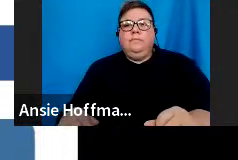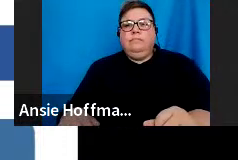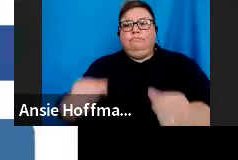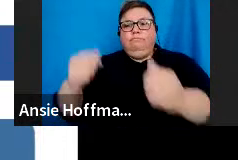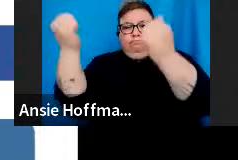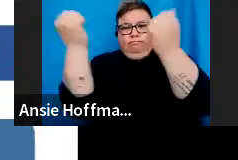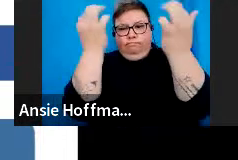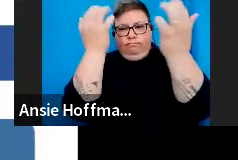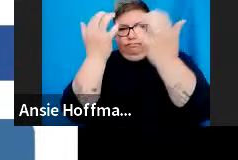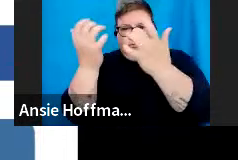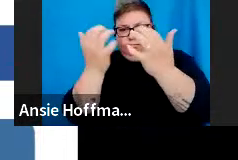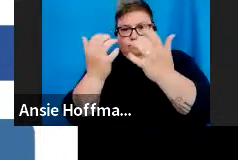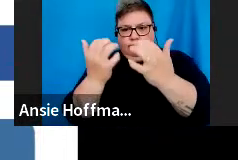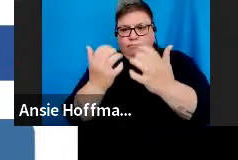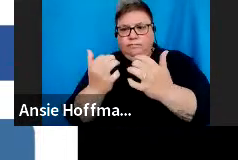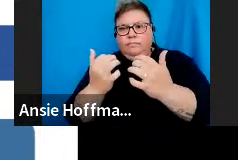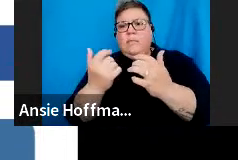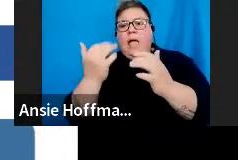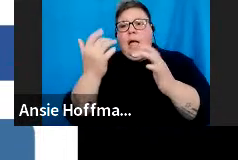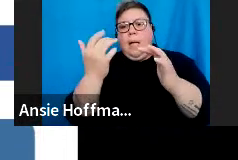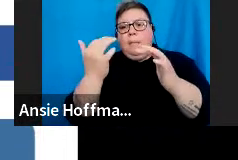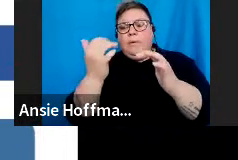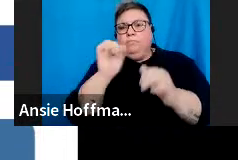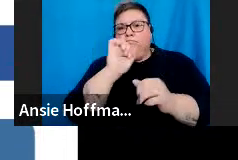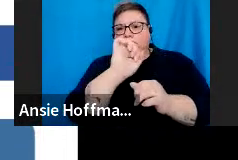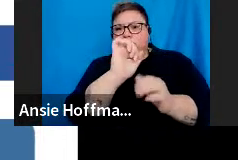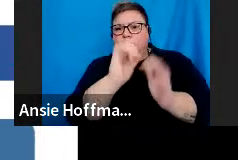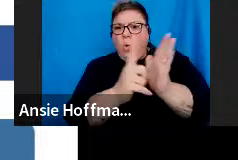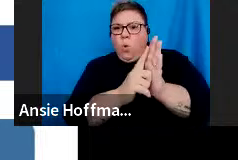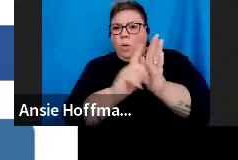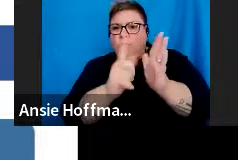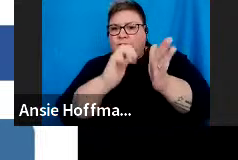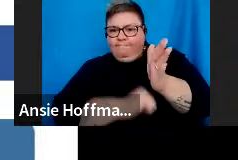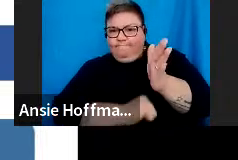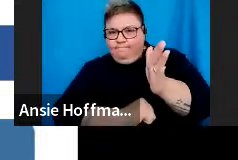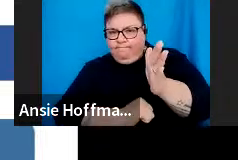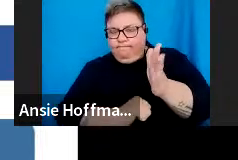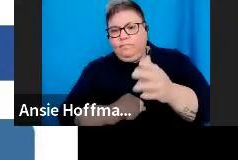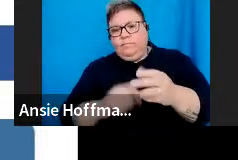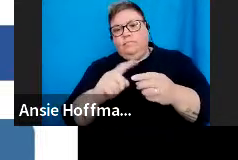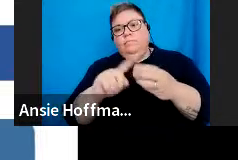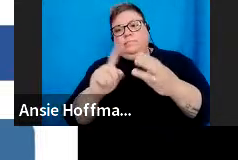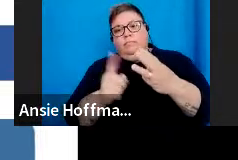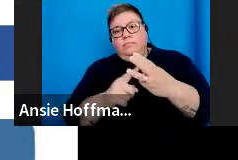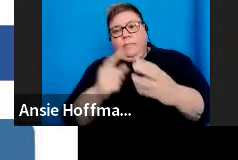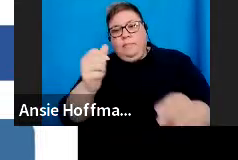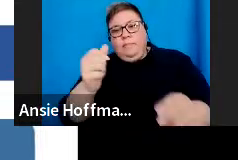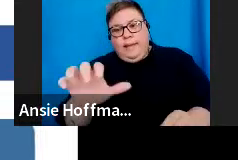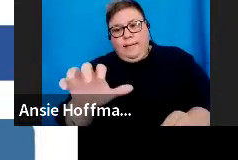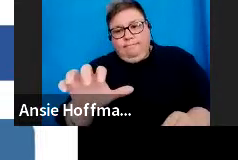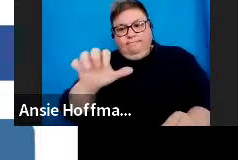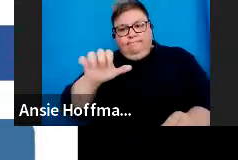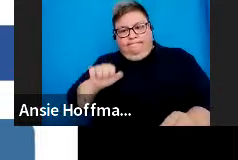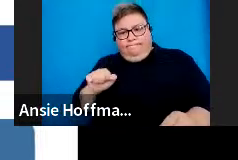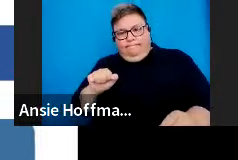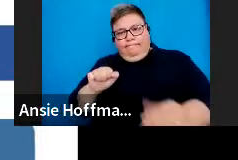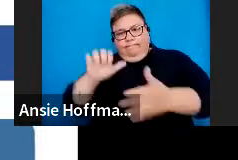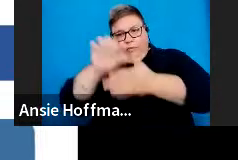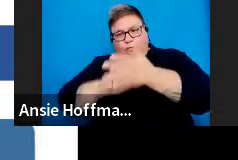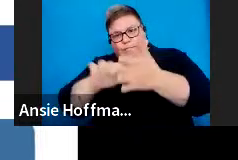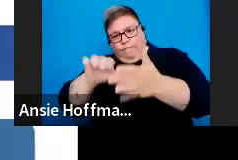allowable deduction, terms of the second schedule, determine the tax to be withheld from the lump sum benefit, and